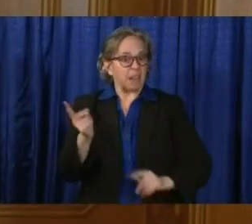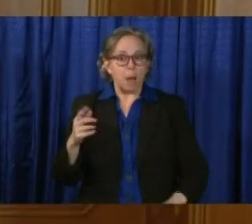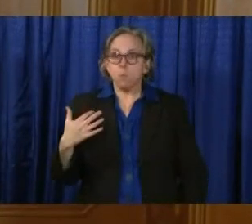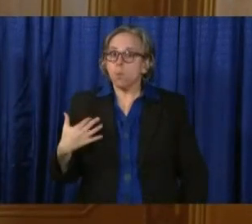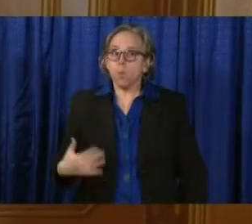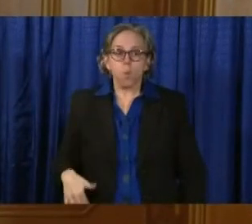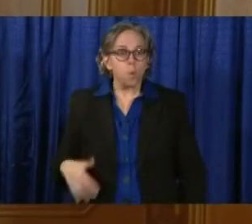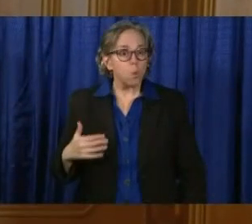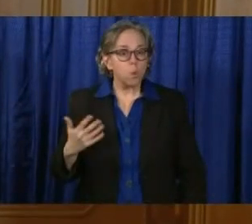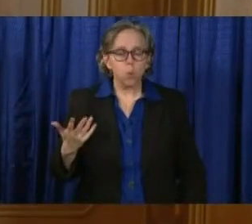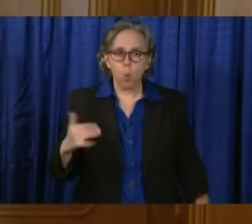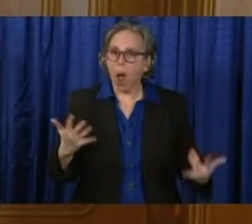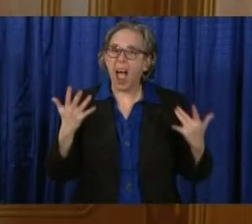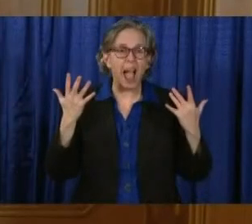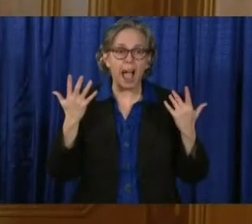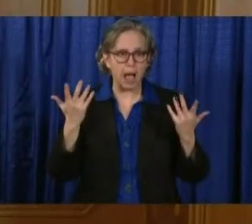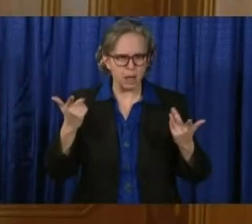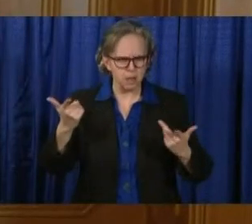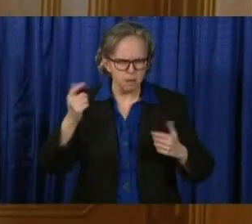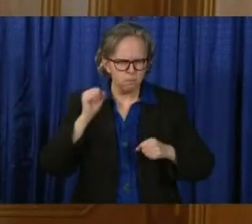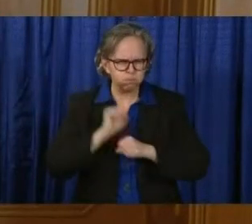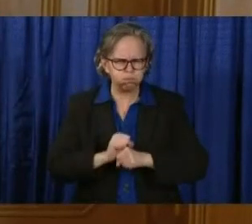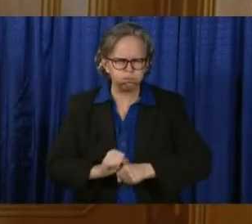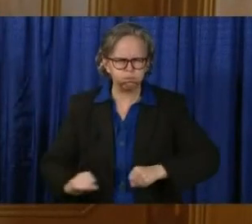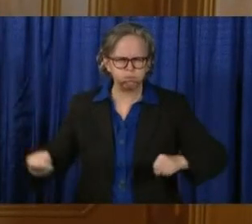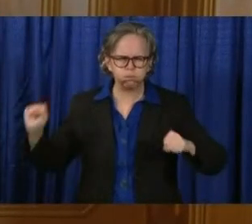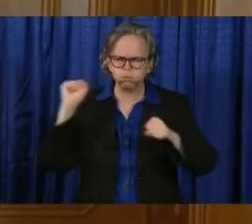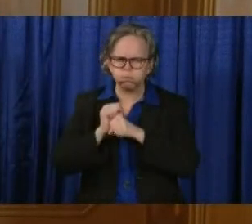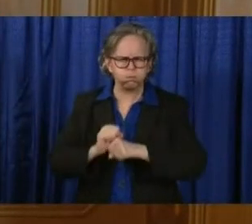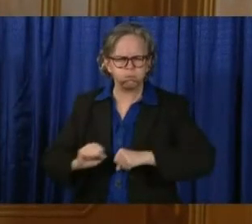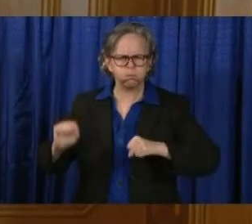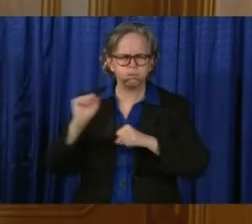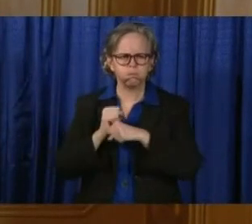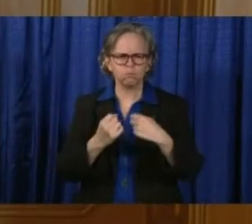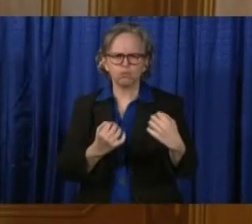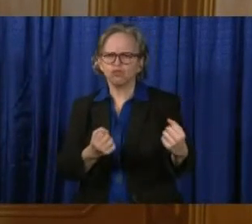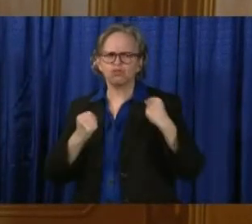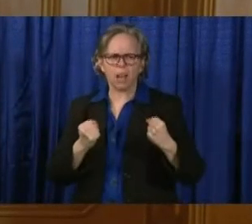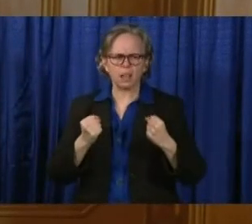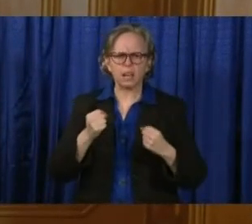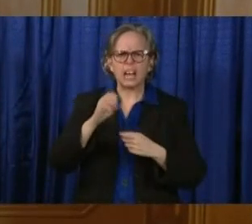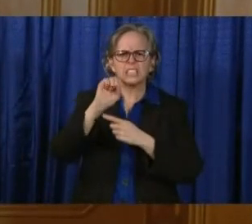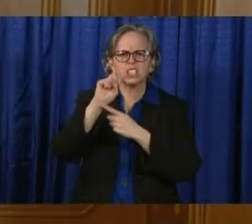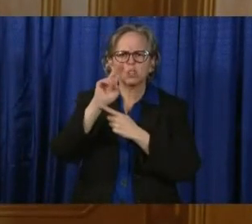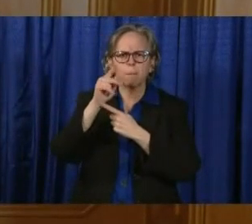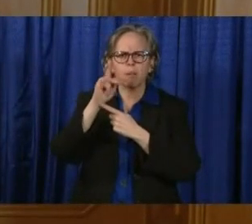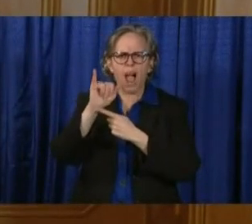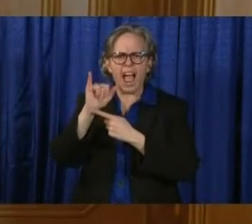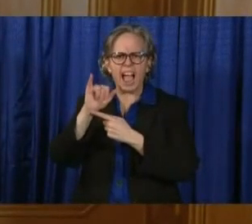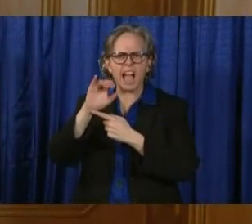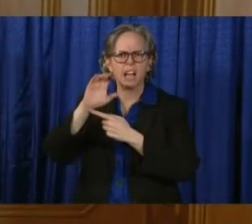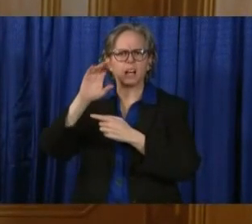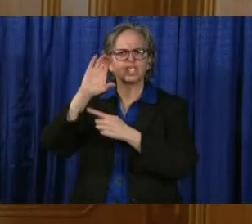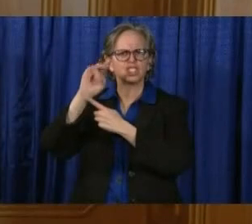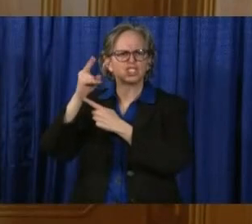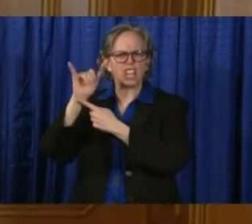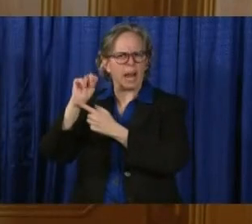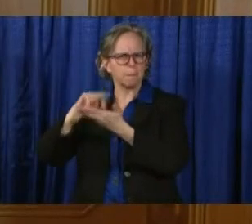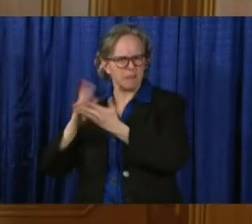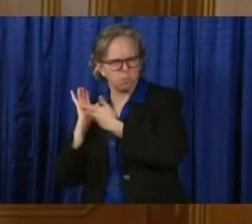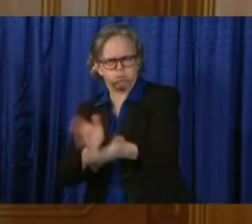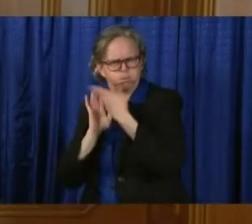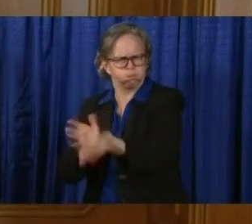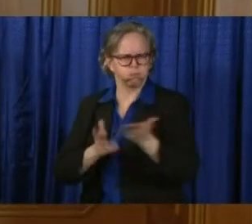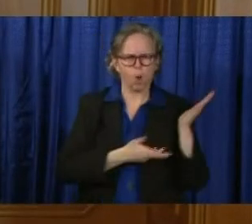shore up this critical supply chain. They know our manufacturing sector very well, and they